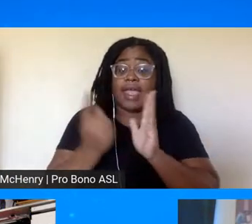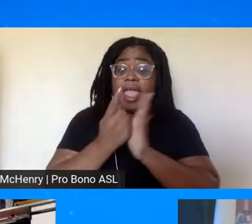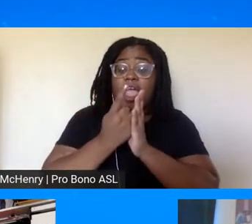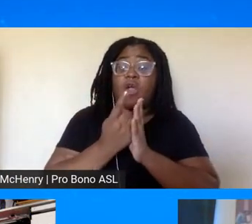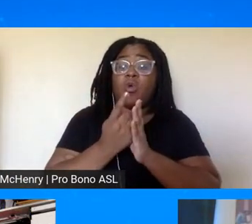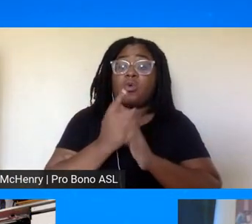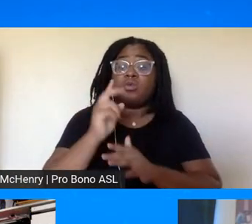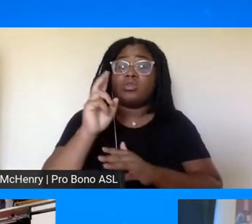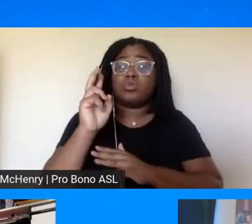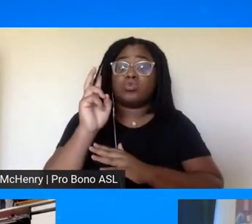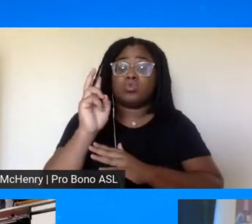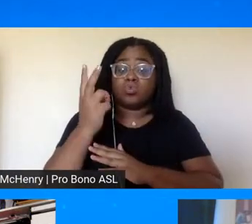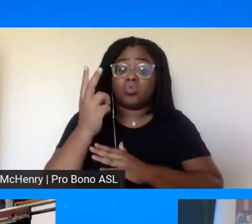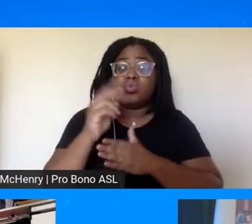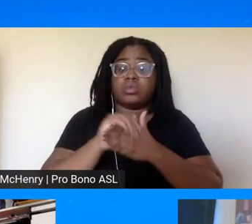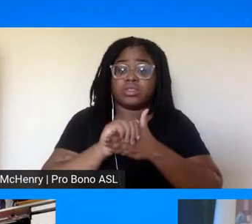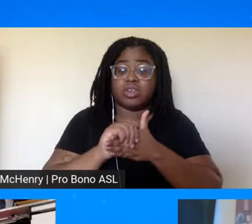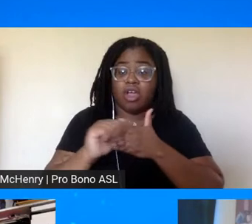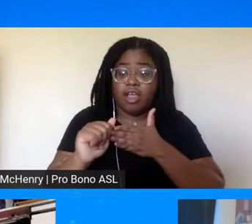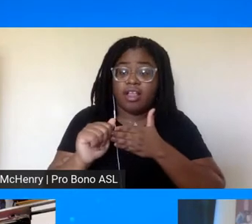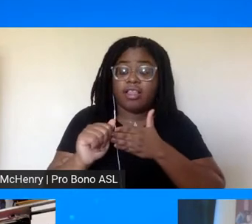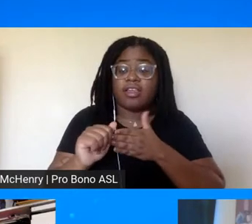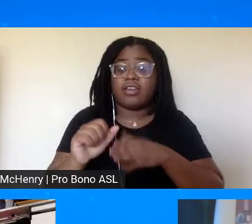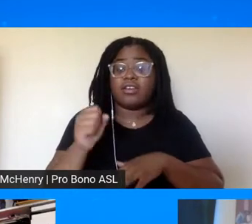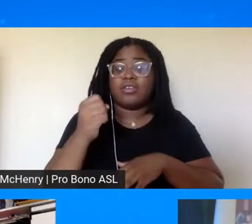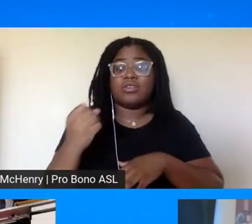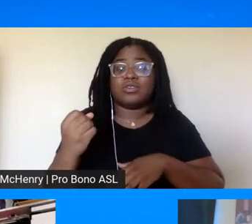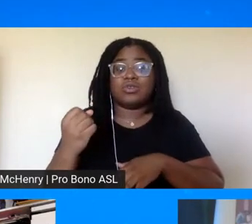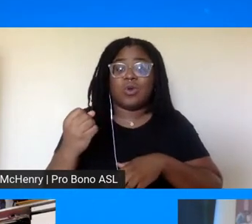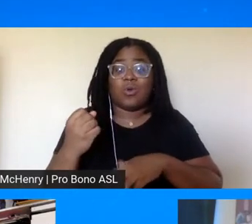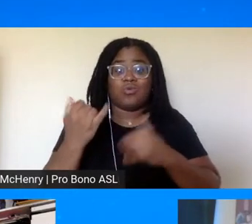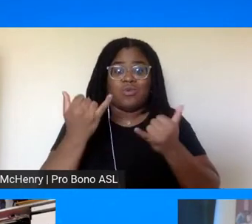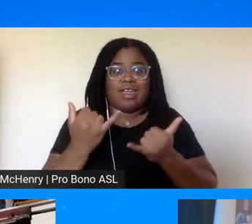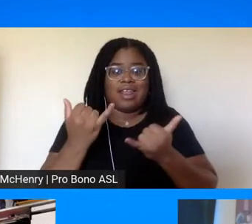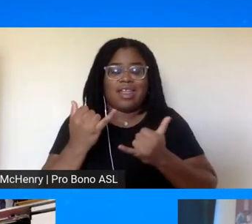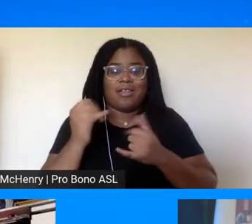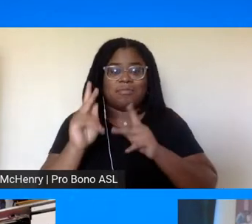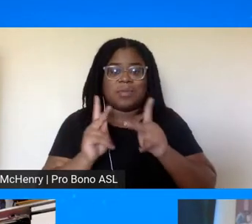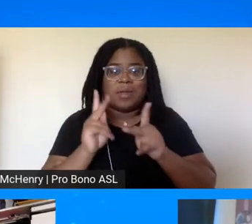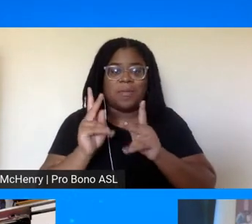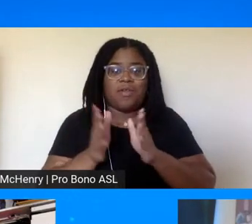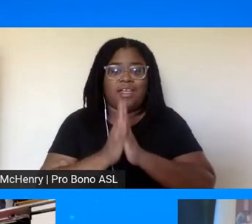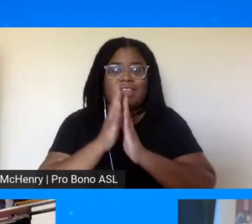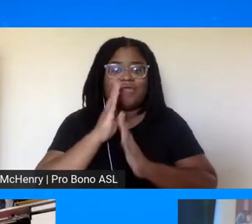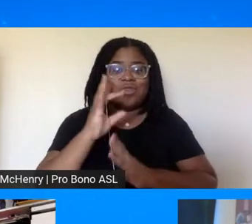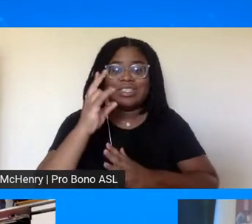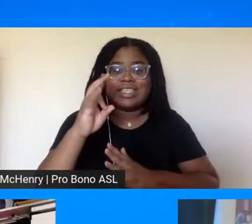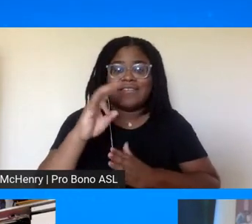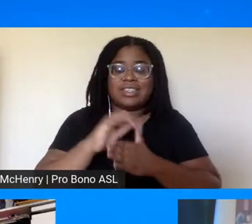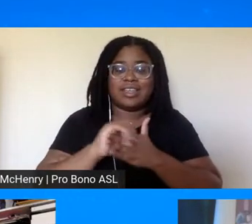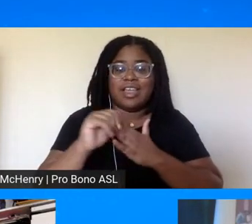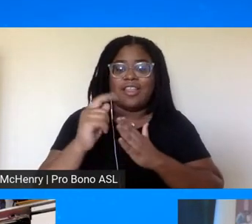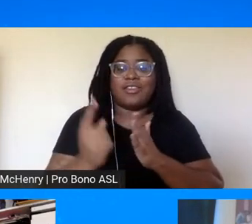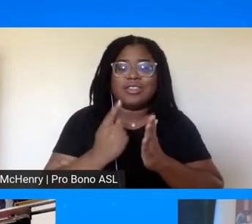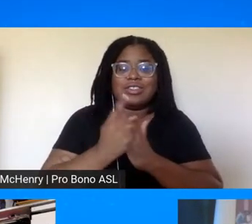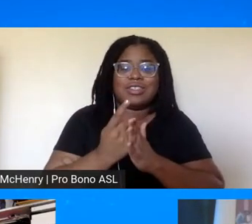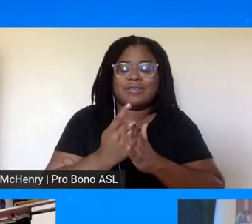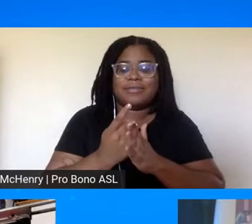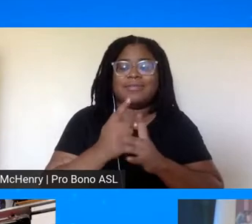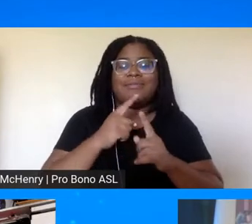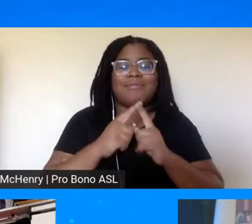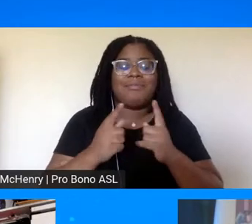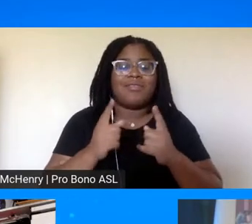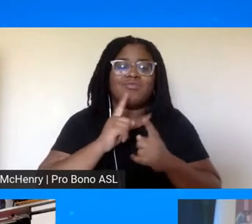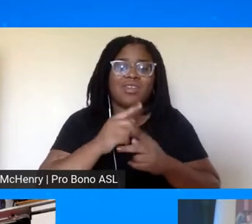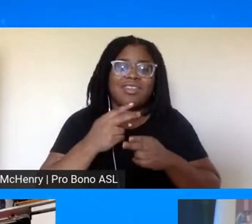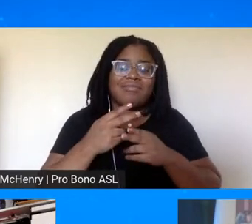is seventeen dollars so we're not asking for enough but we know that ultimately the call is for livable wages